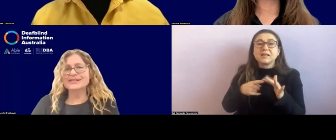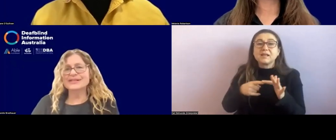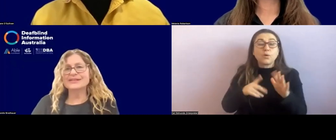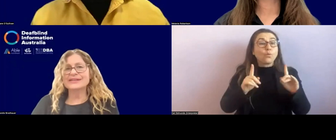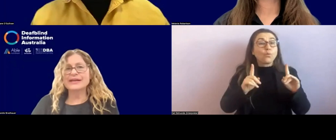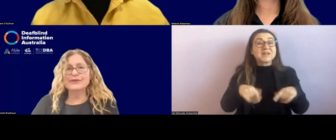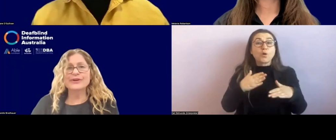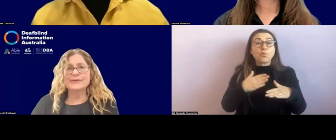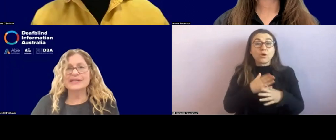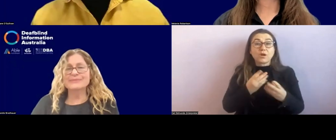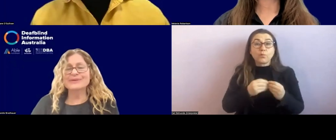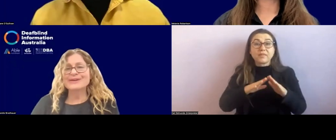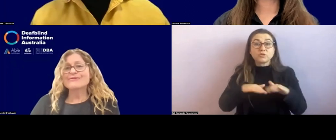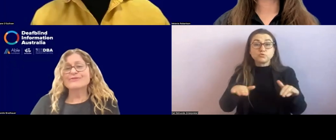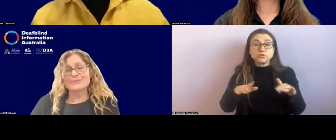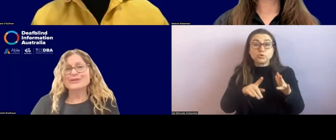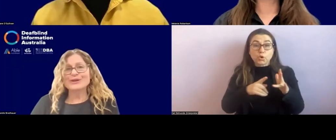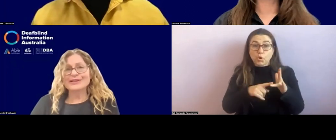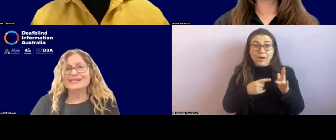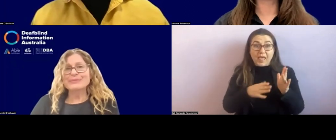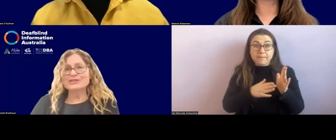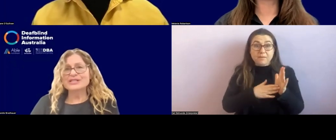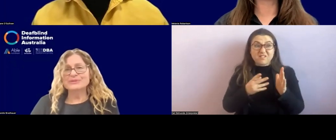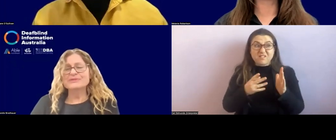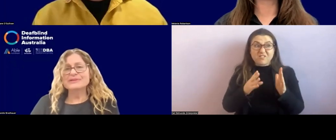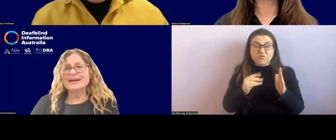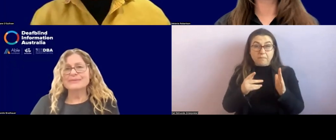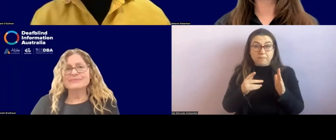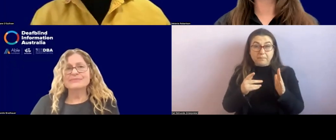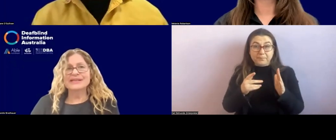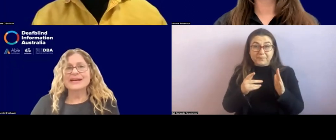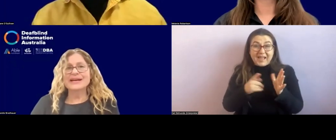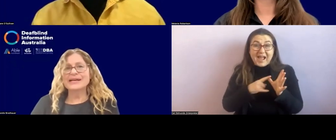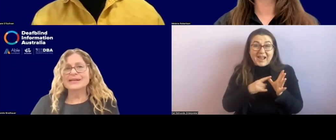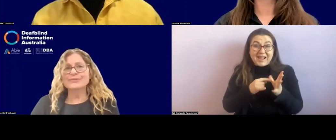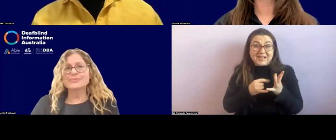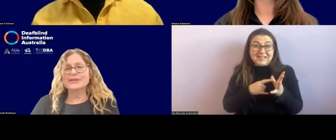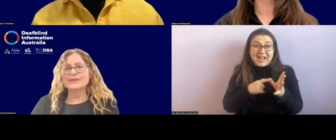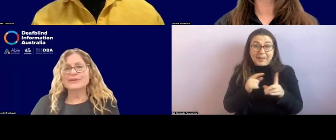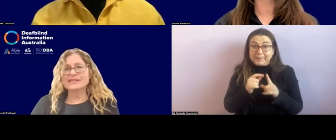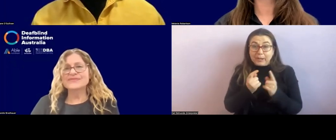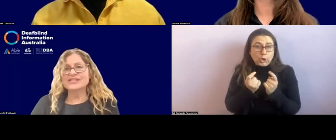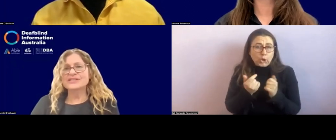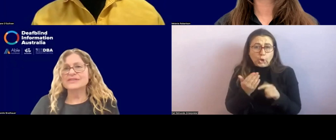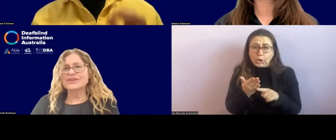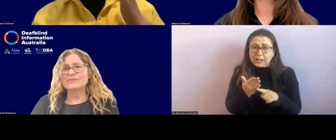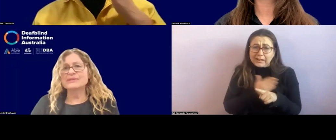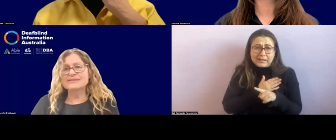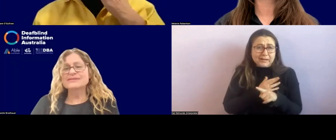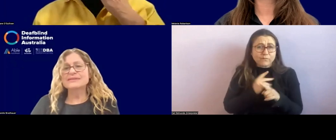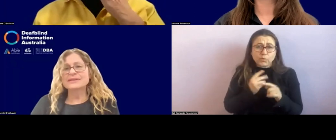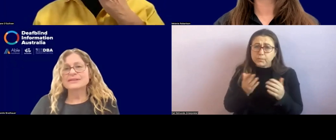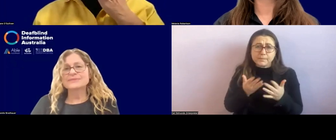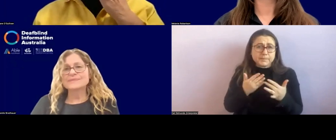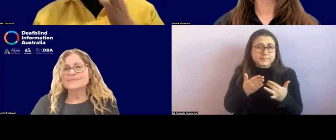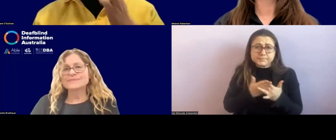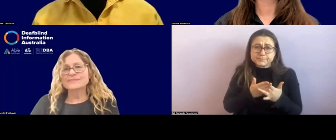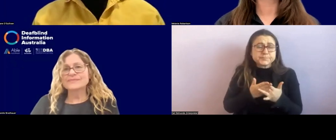students in the area of O and M from as early as possible, um, in our play group and early intervention environments.